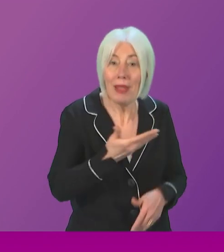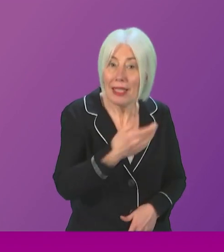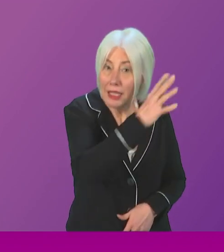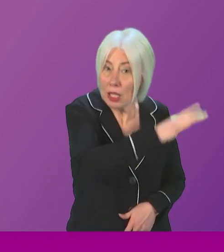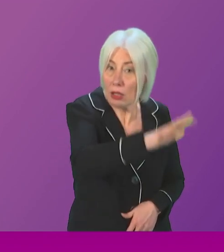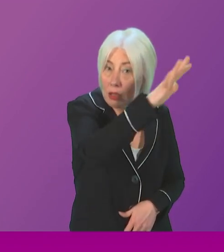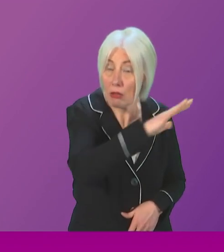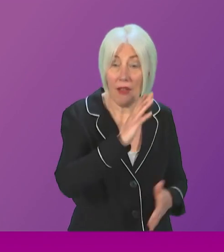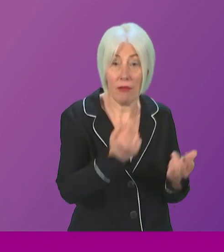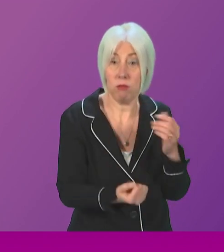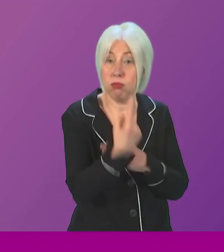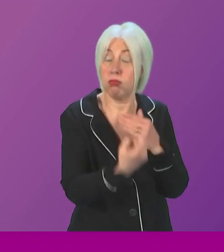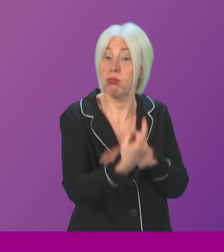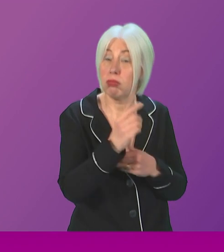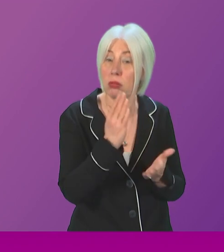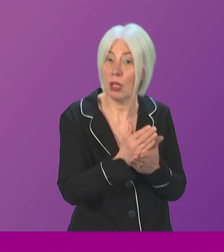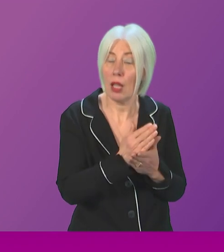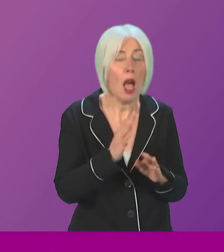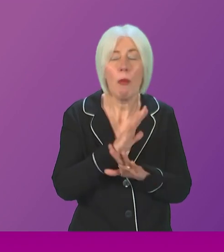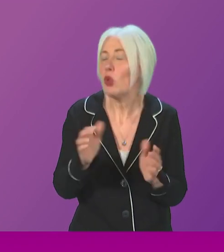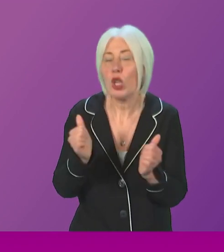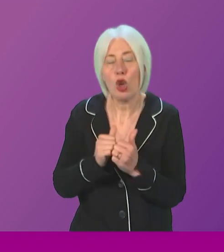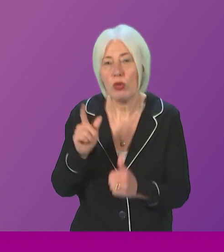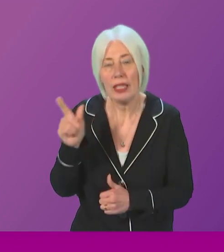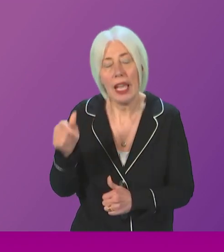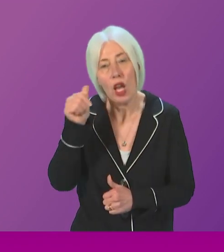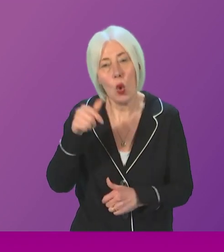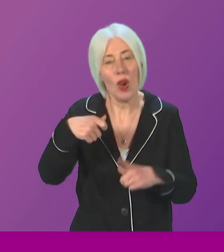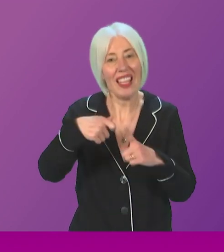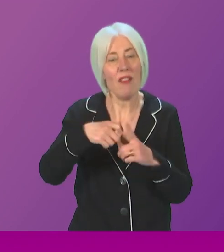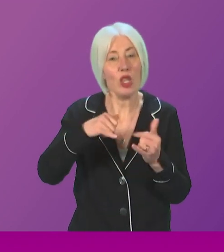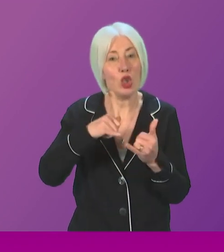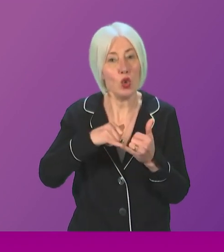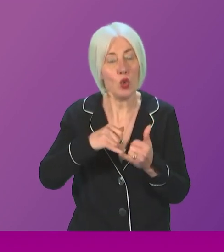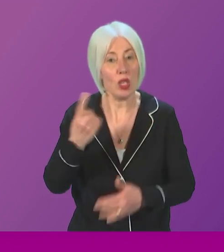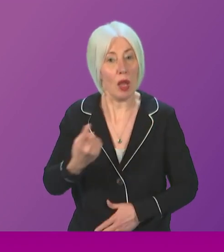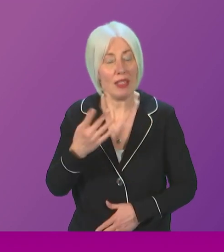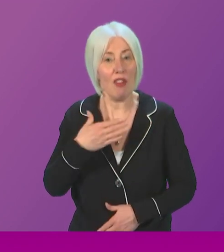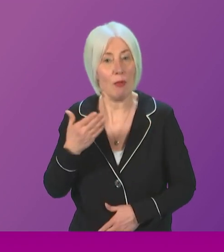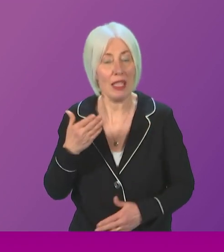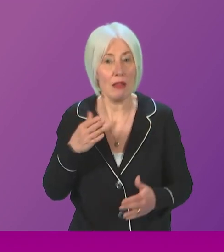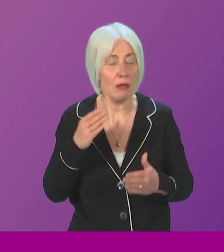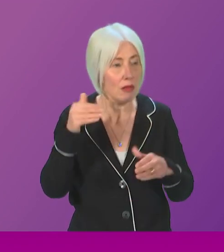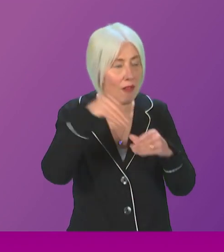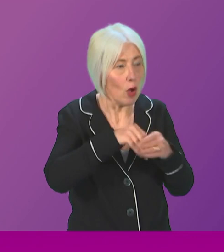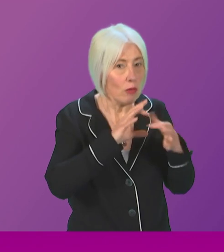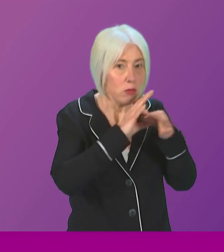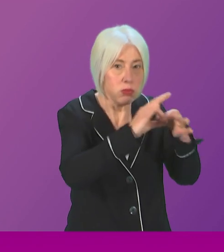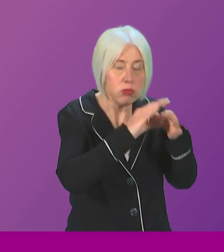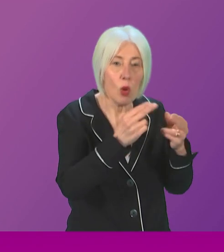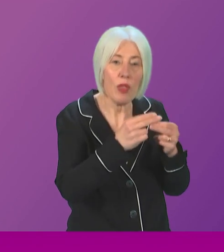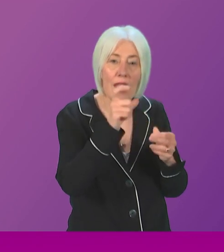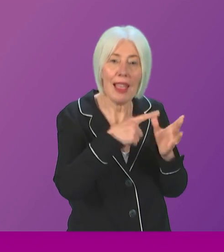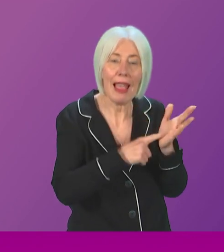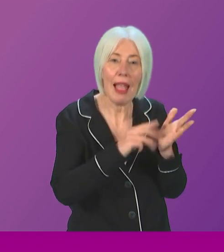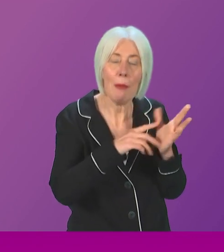there is disruption. But I don't agree with the premise of our question. know that Kevin Stewart has been directly involved in engaging with CalMAC,